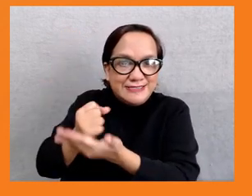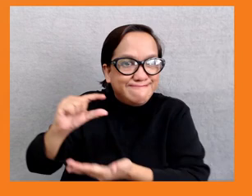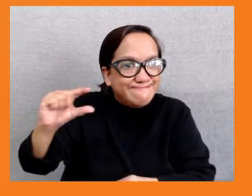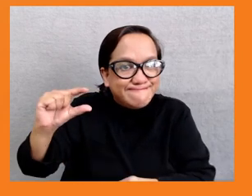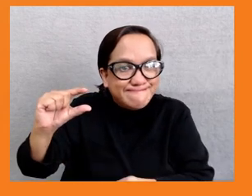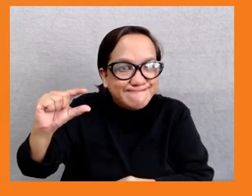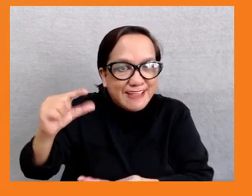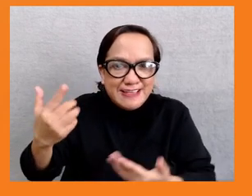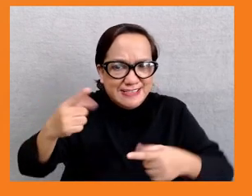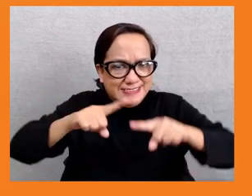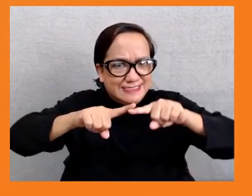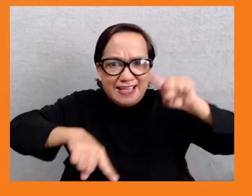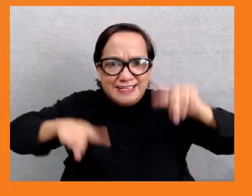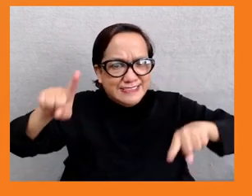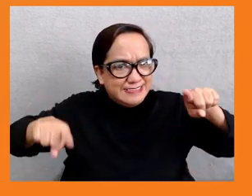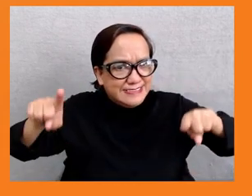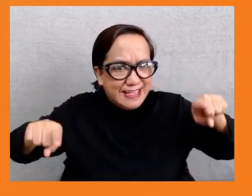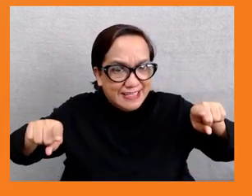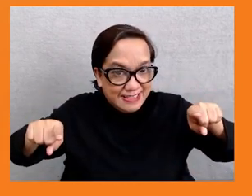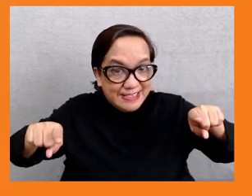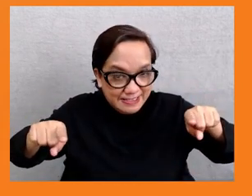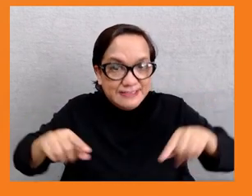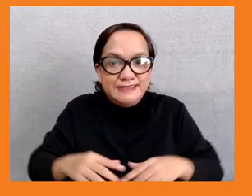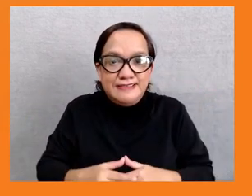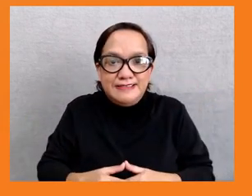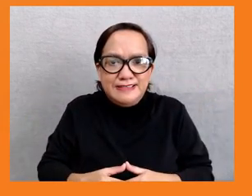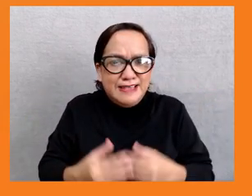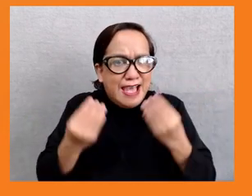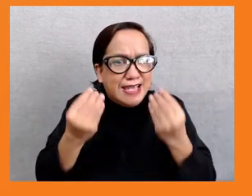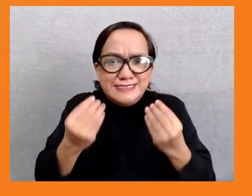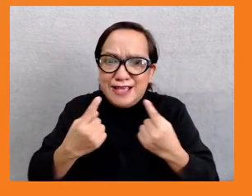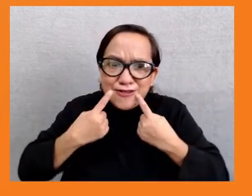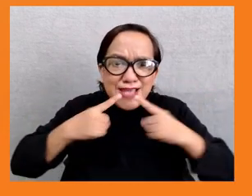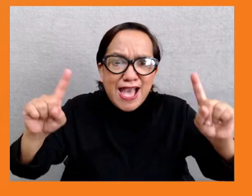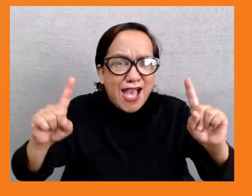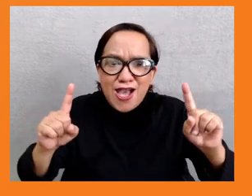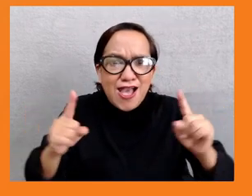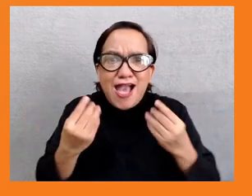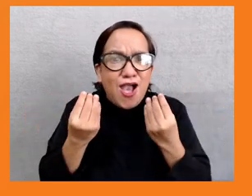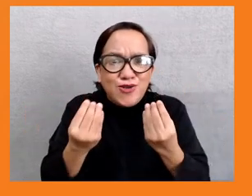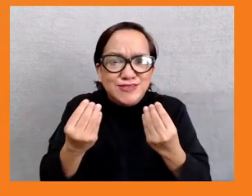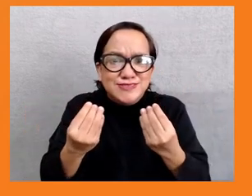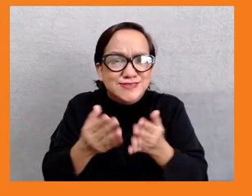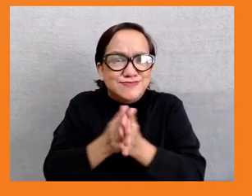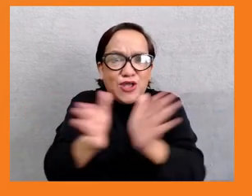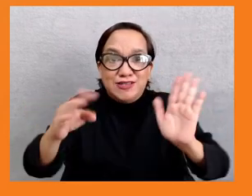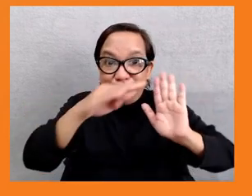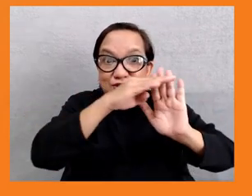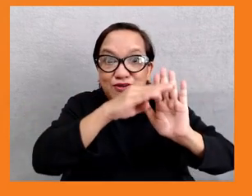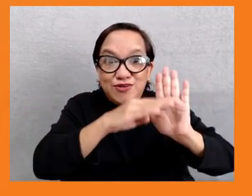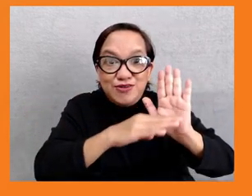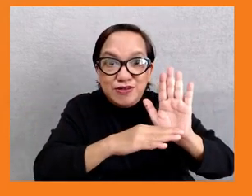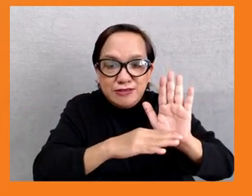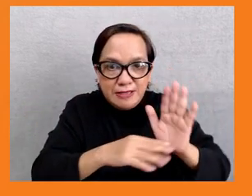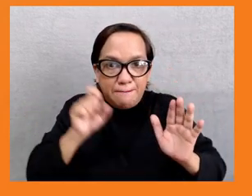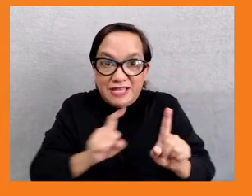policy measures the governments take, how successfully and widely the policies are implemented and the impact that they have on inequality. And